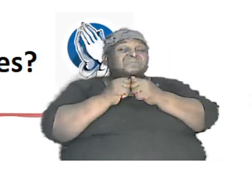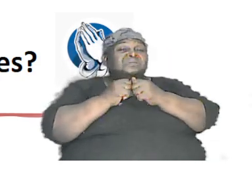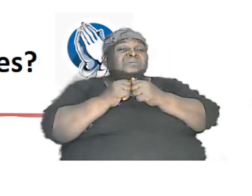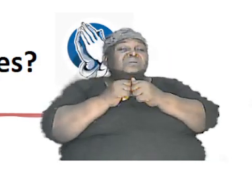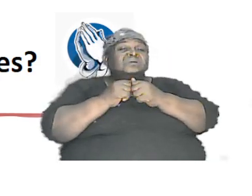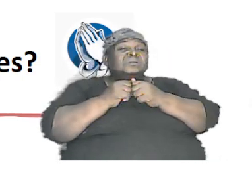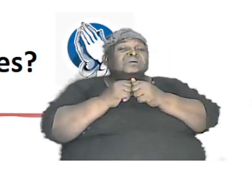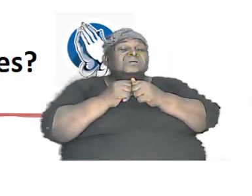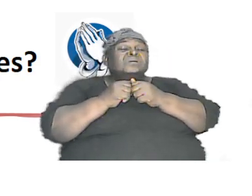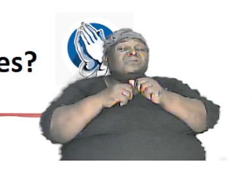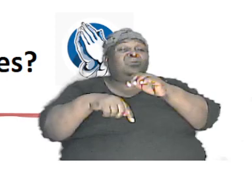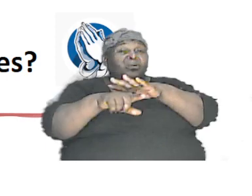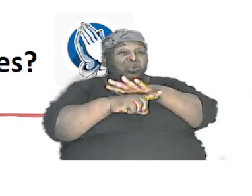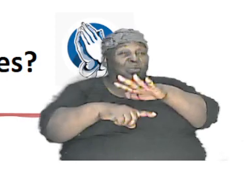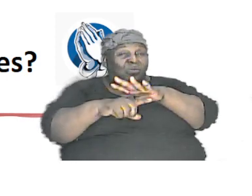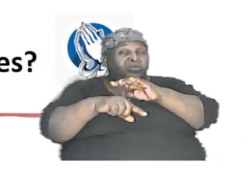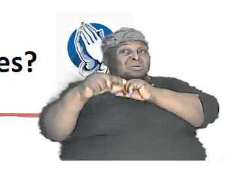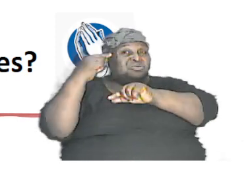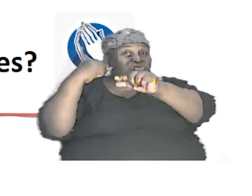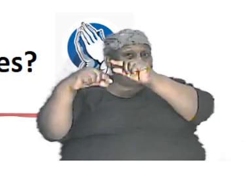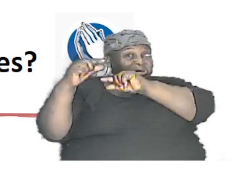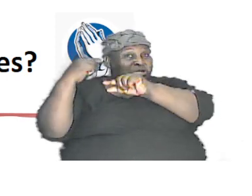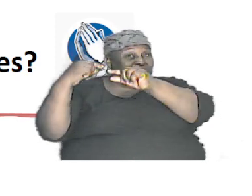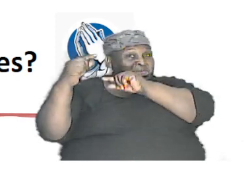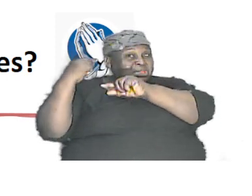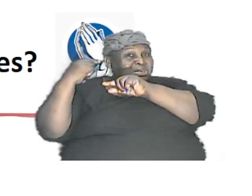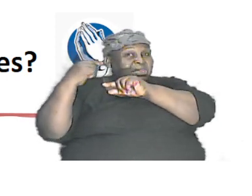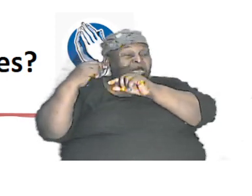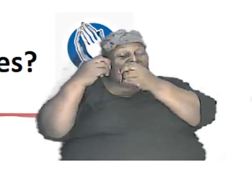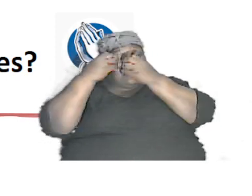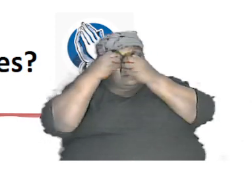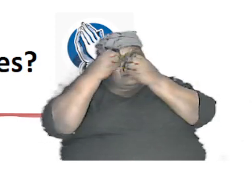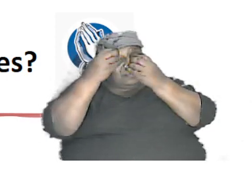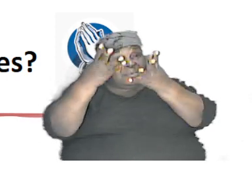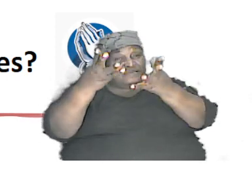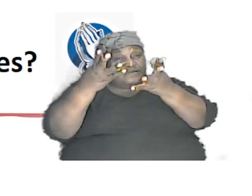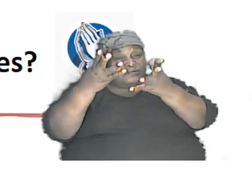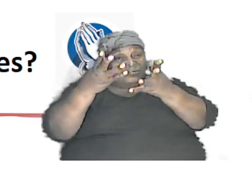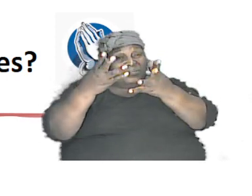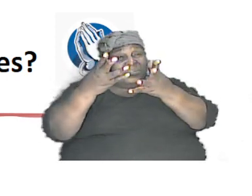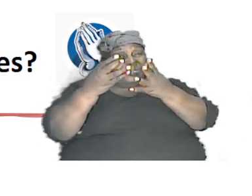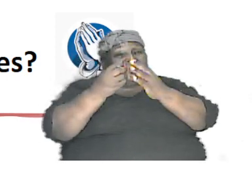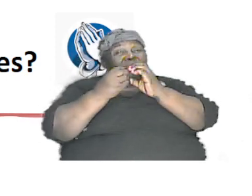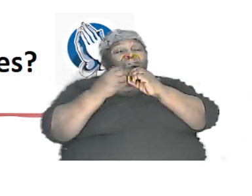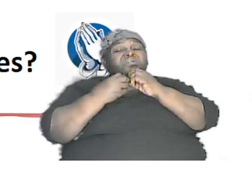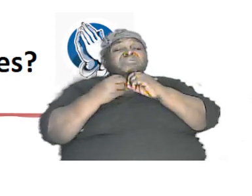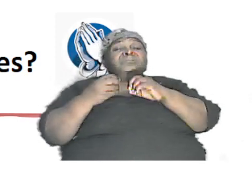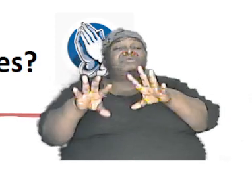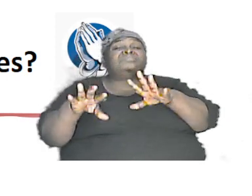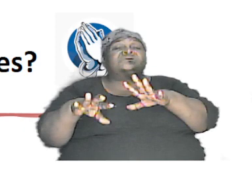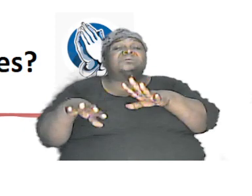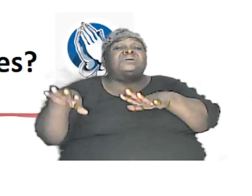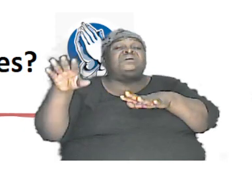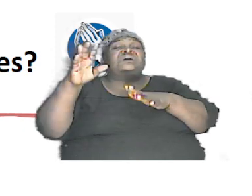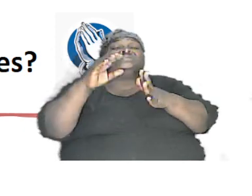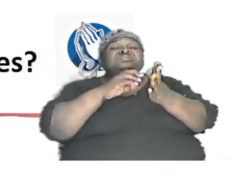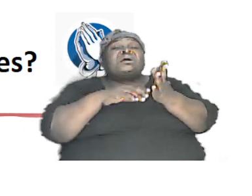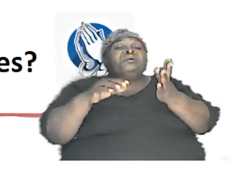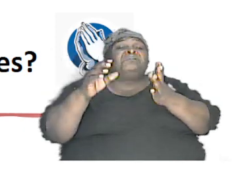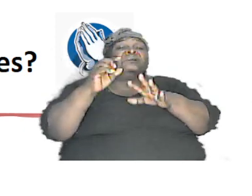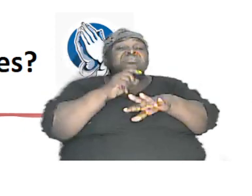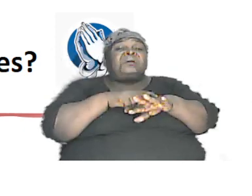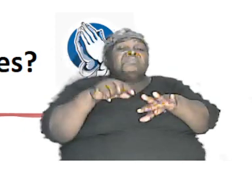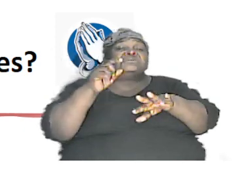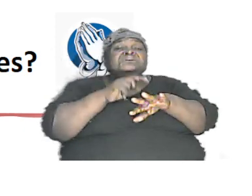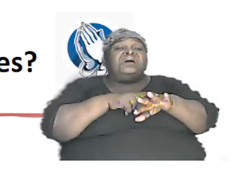words they are information that gets lost over time and it